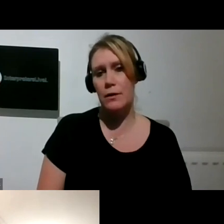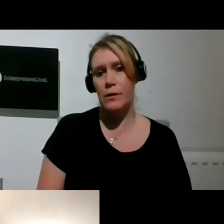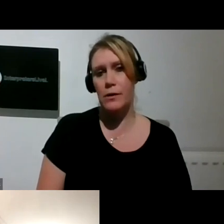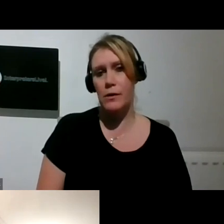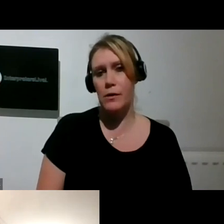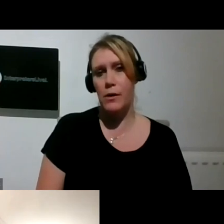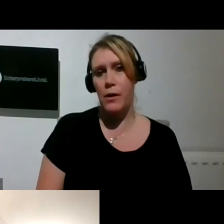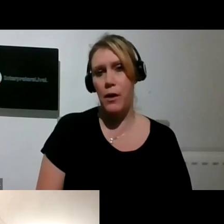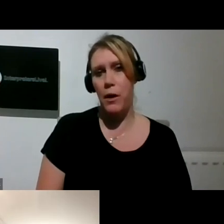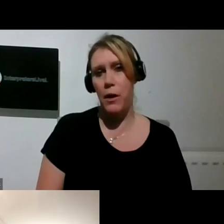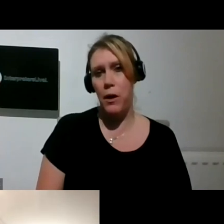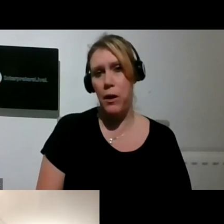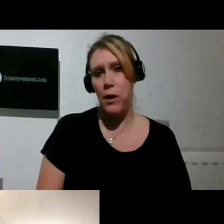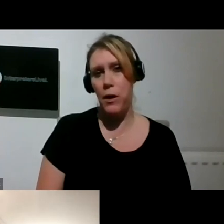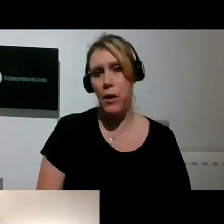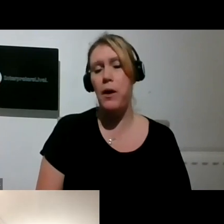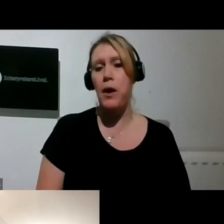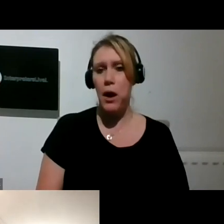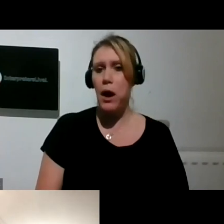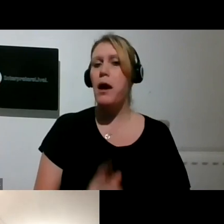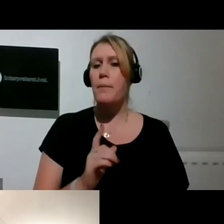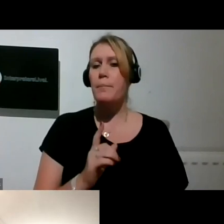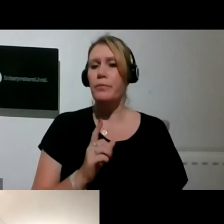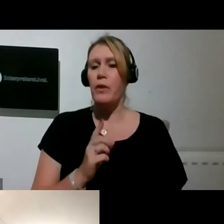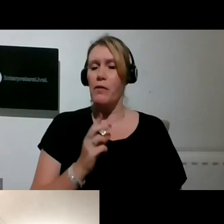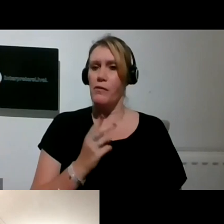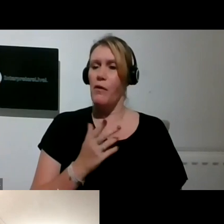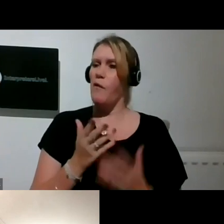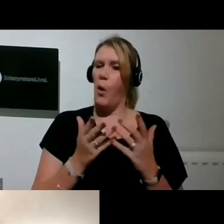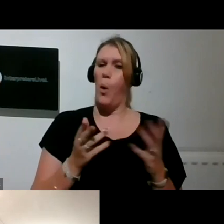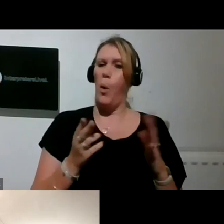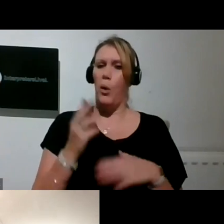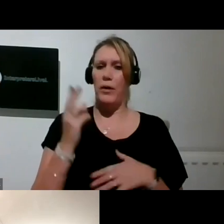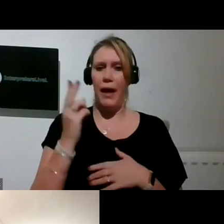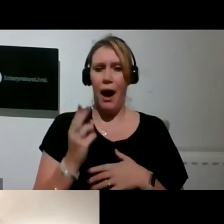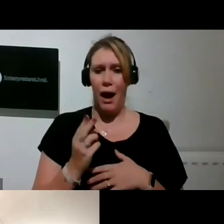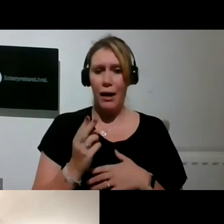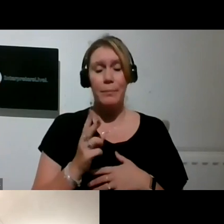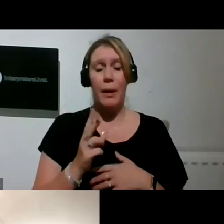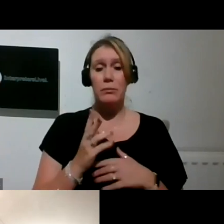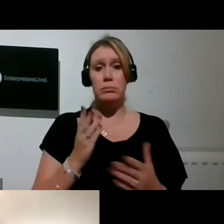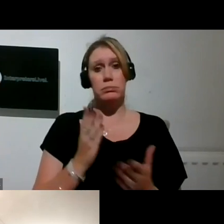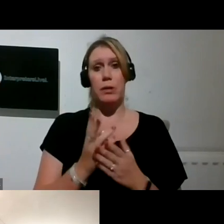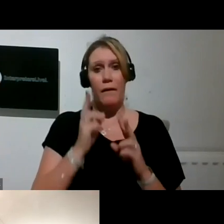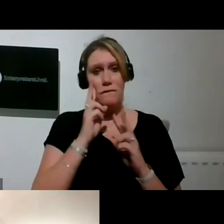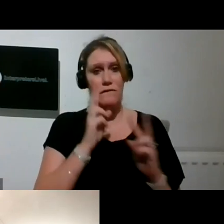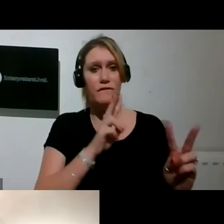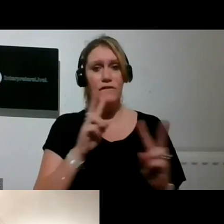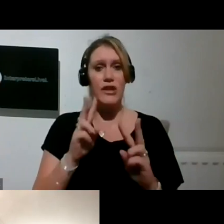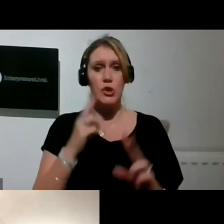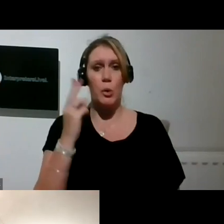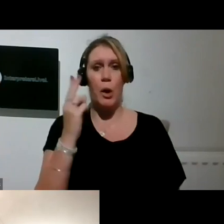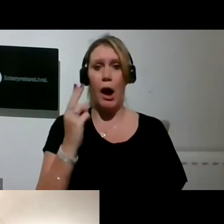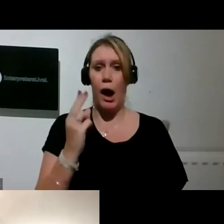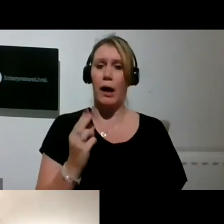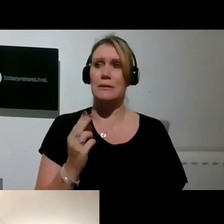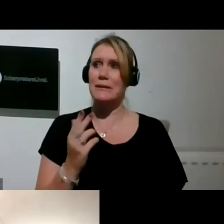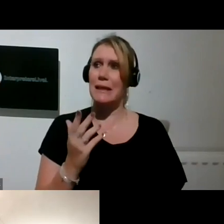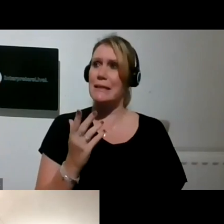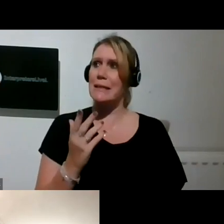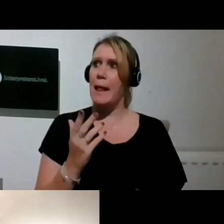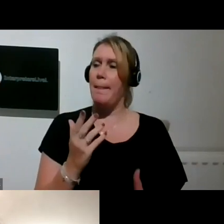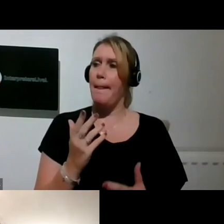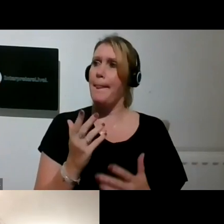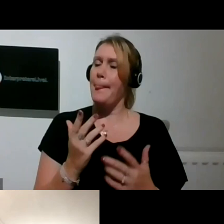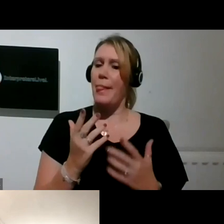all the kind of art genres, I think visual arts are the most elitist, it's, you know, most difficult to, to,